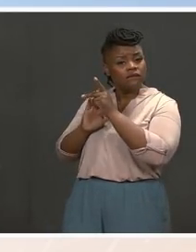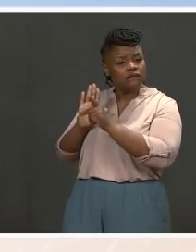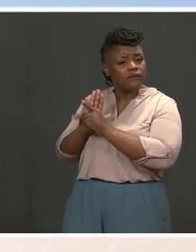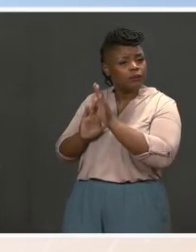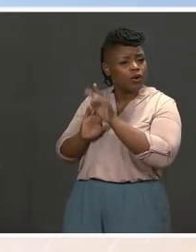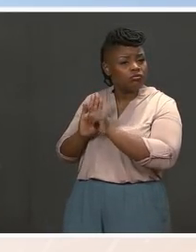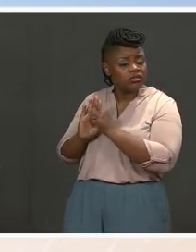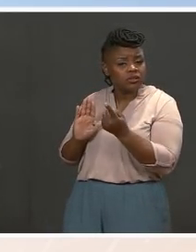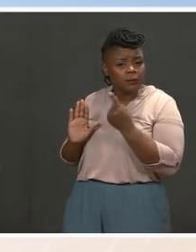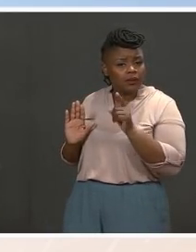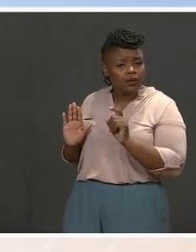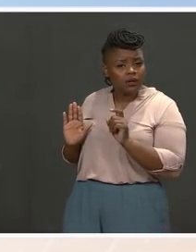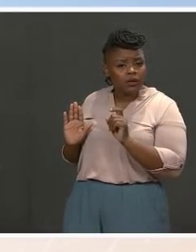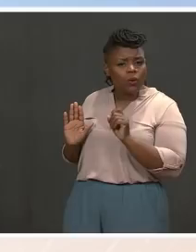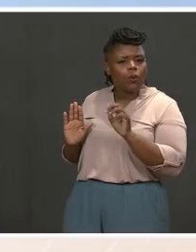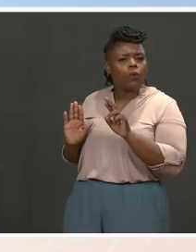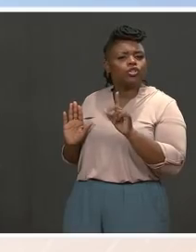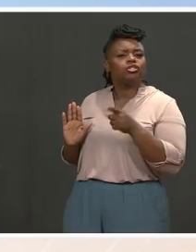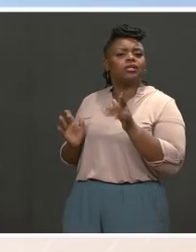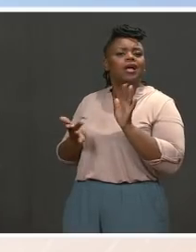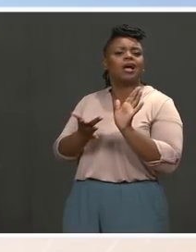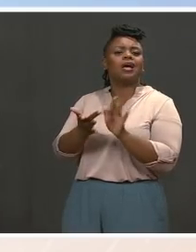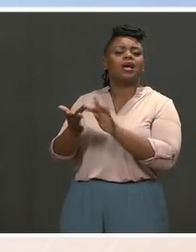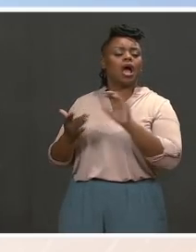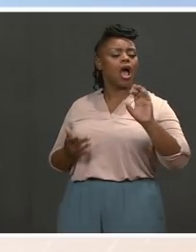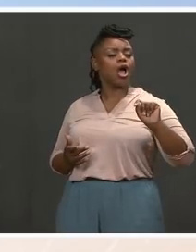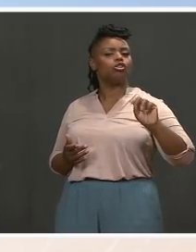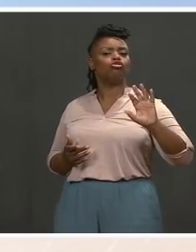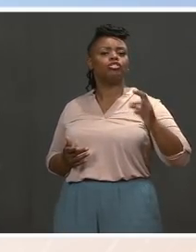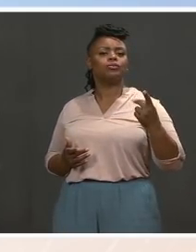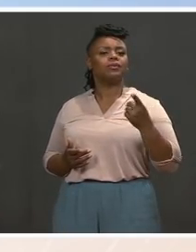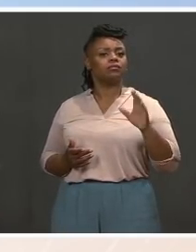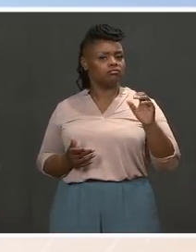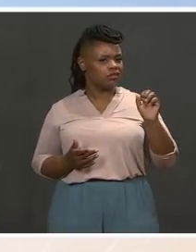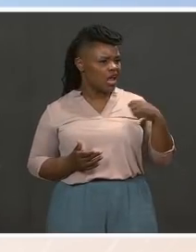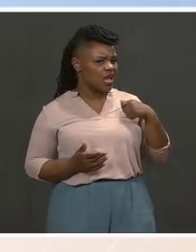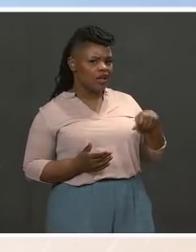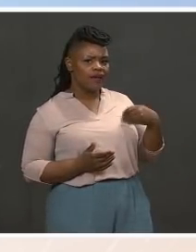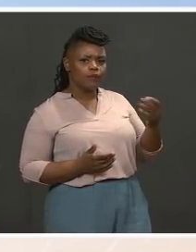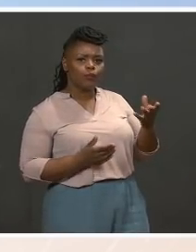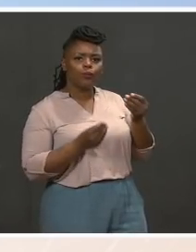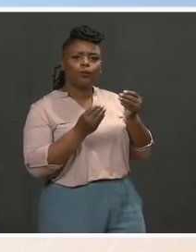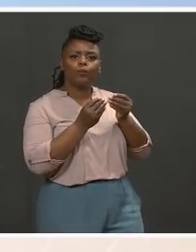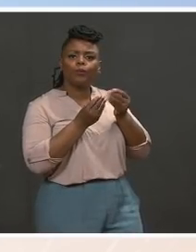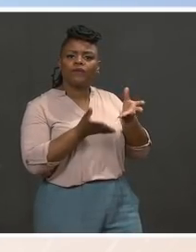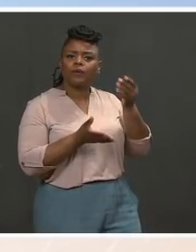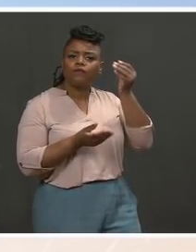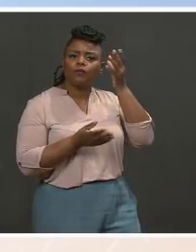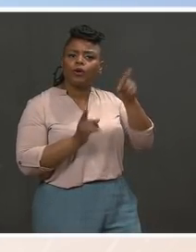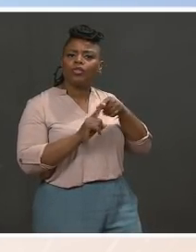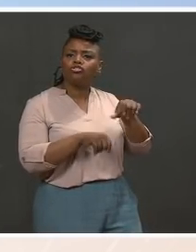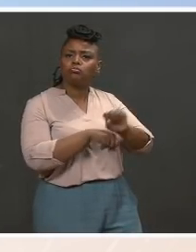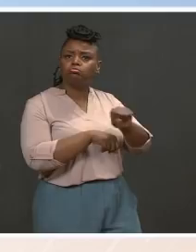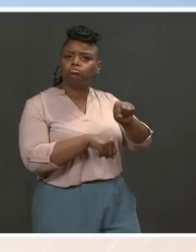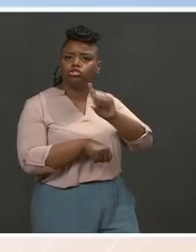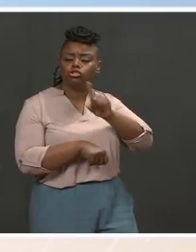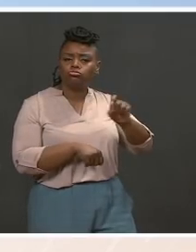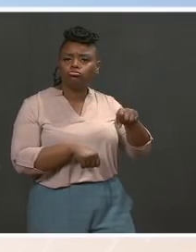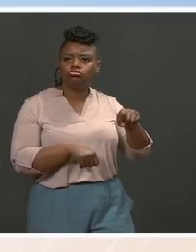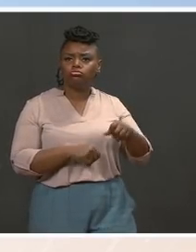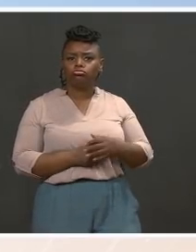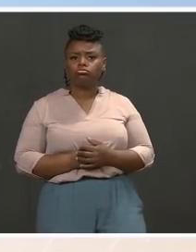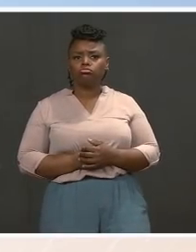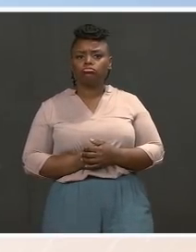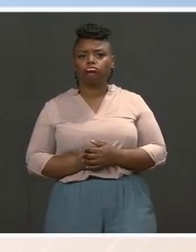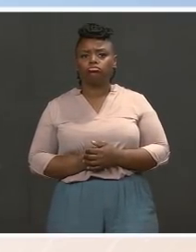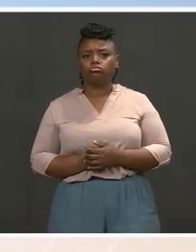mainly outreach? MS. I can get you more specifics. I mean, I think that when they're – all the roles that are in our liaison – playing liaison roles